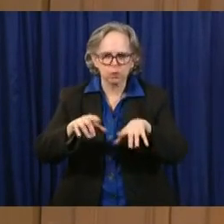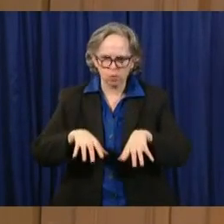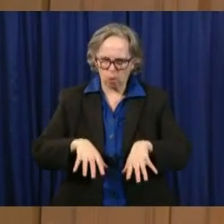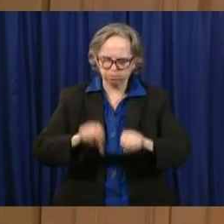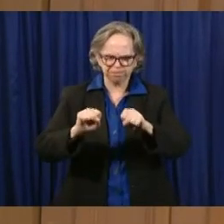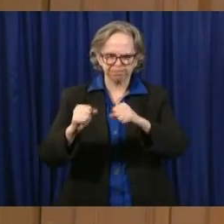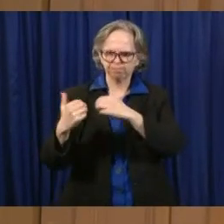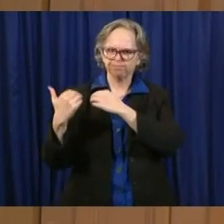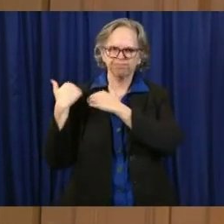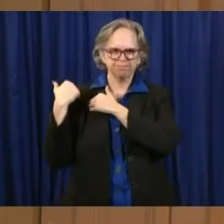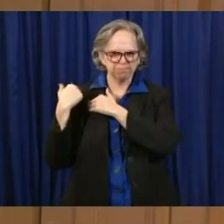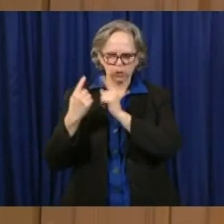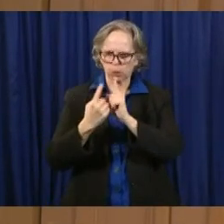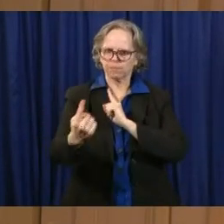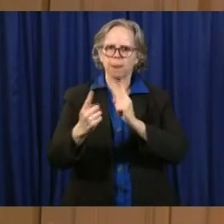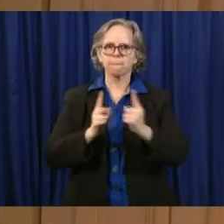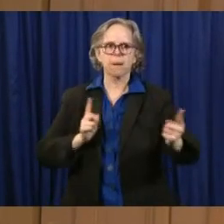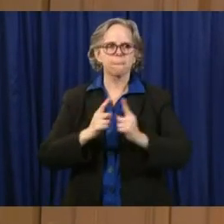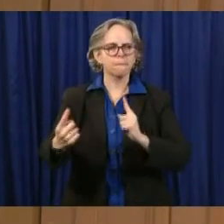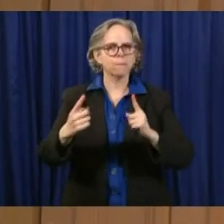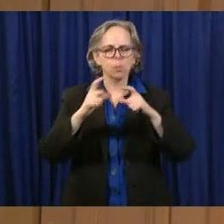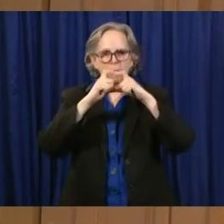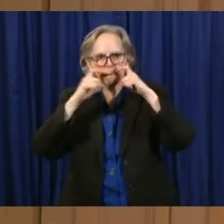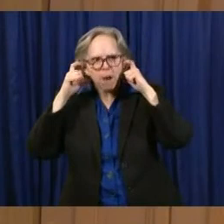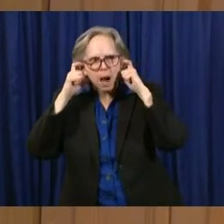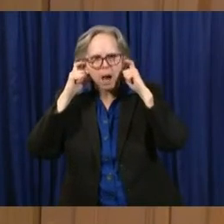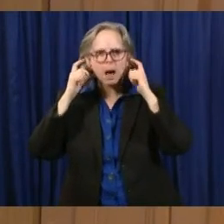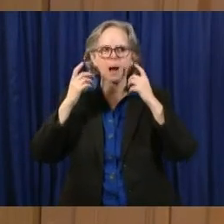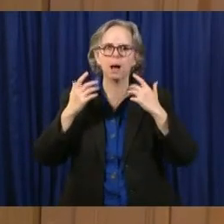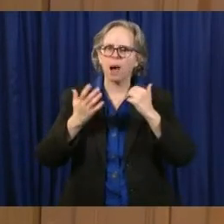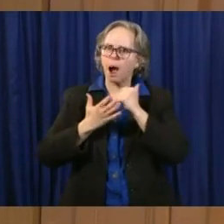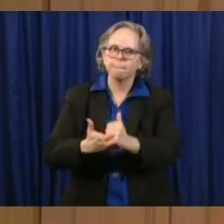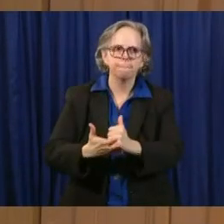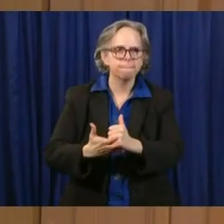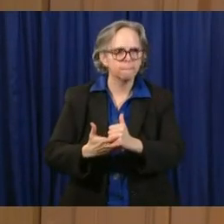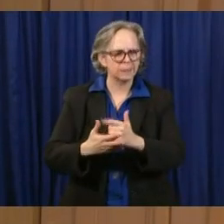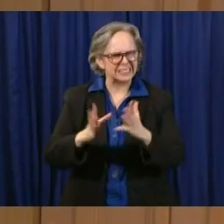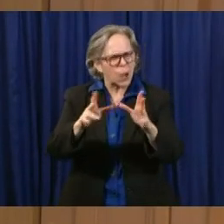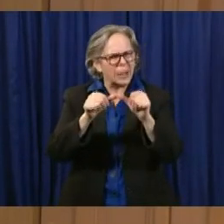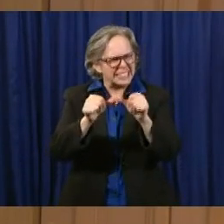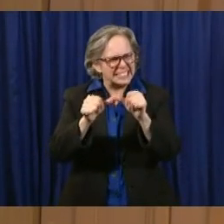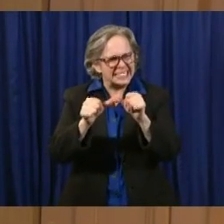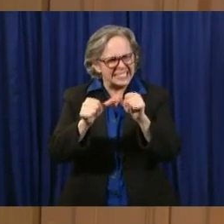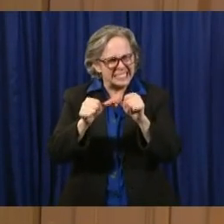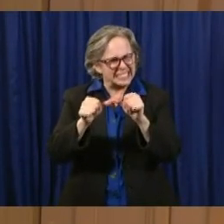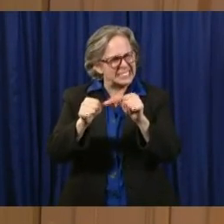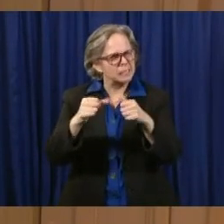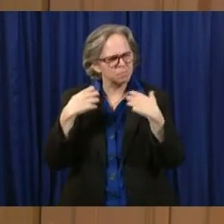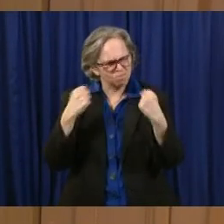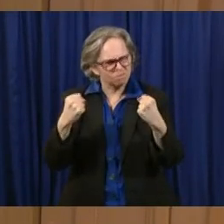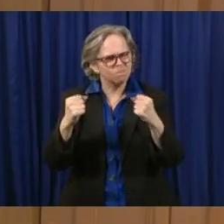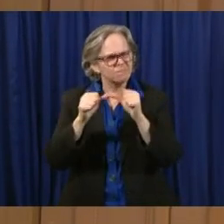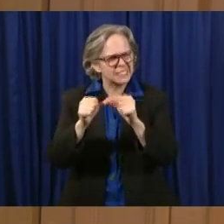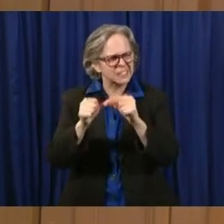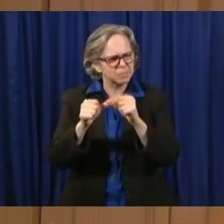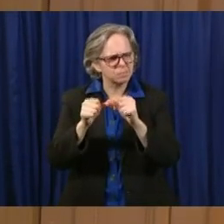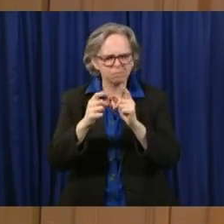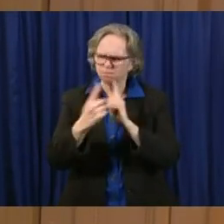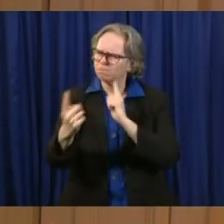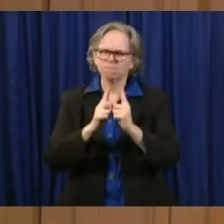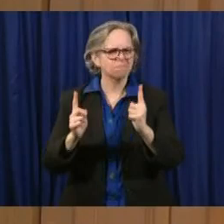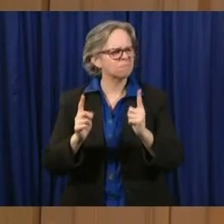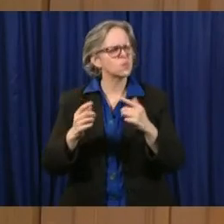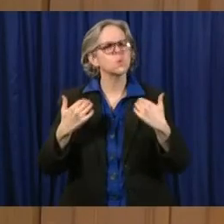resiliency you're showing and holding out and continuing to do the social distancing. We do know that